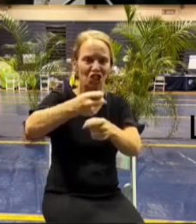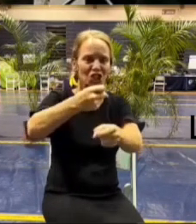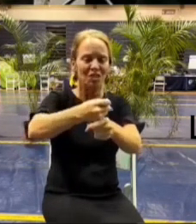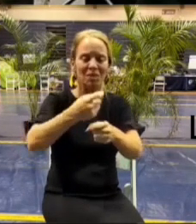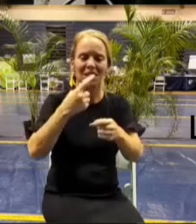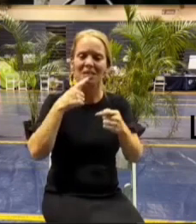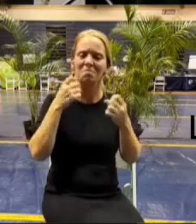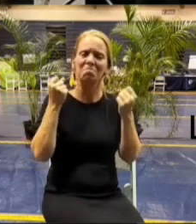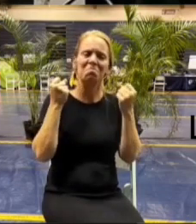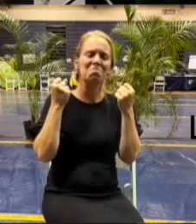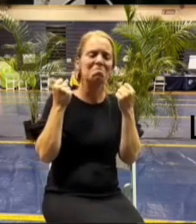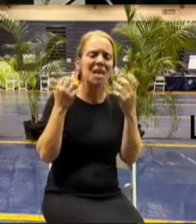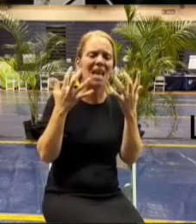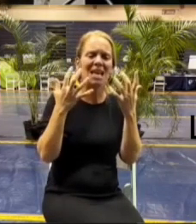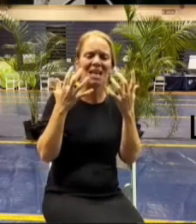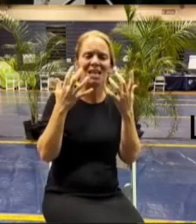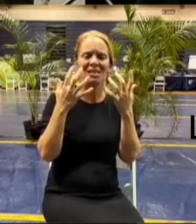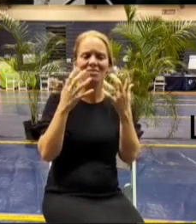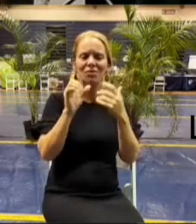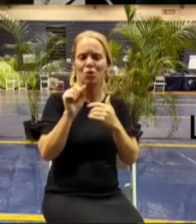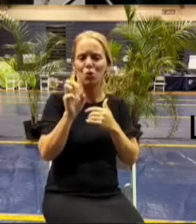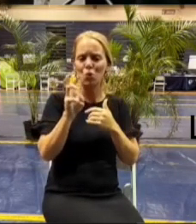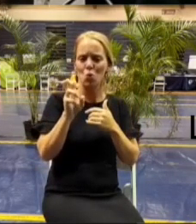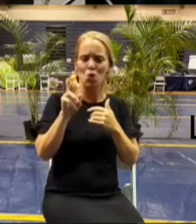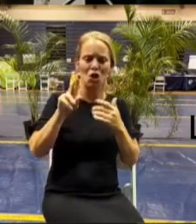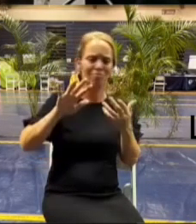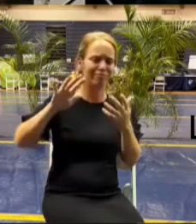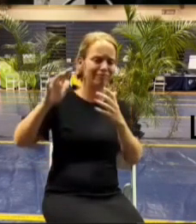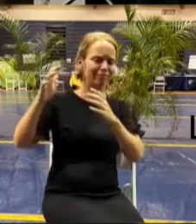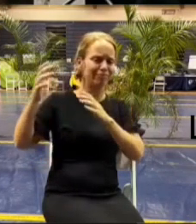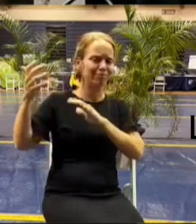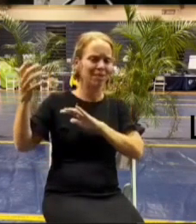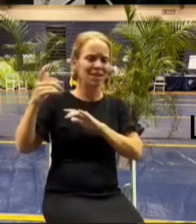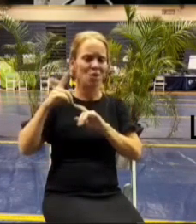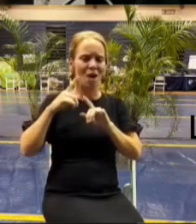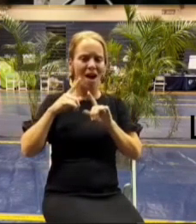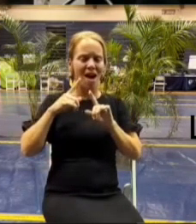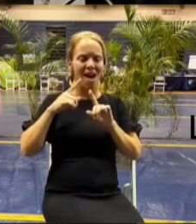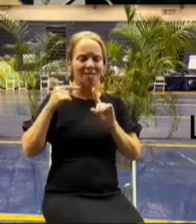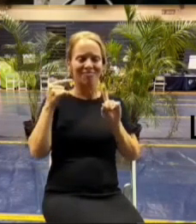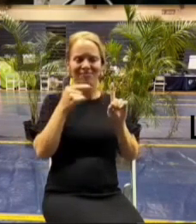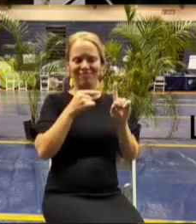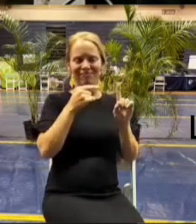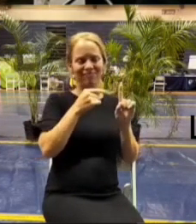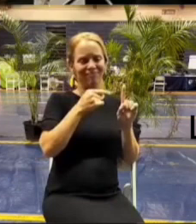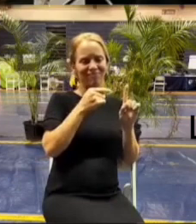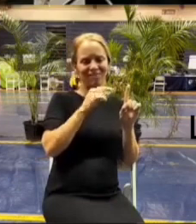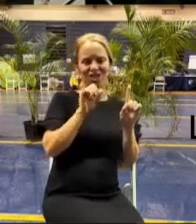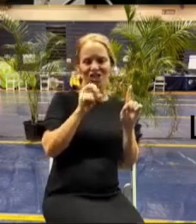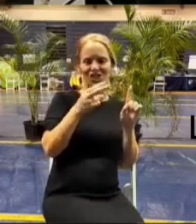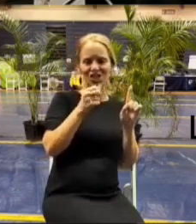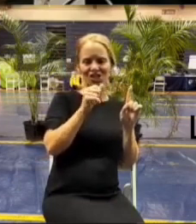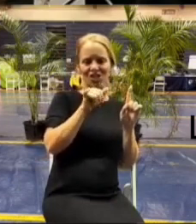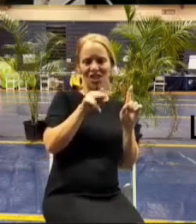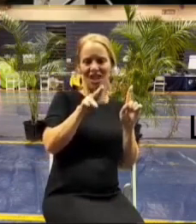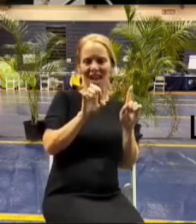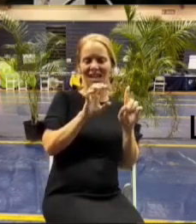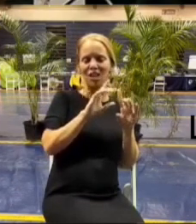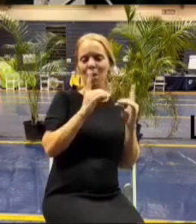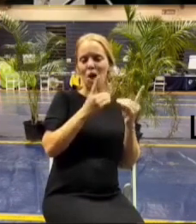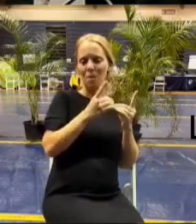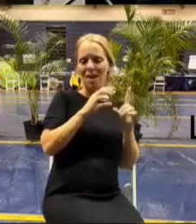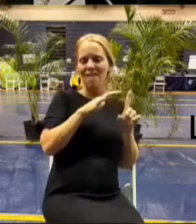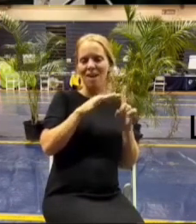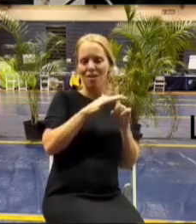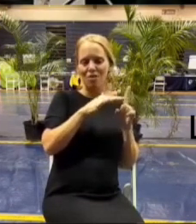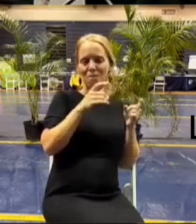of sewer lines um yeah so i can't speak to them we're going to have to let uh department environmental management speak